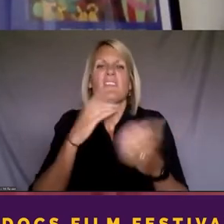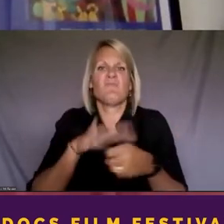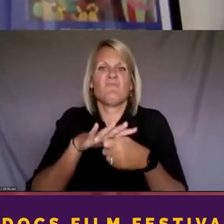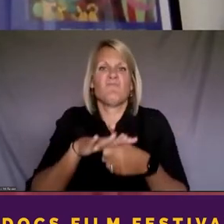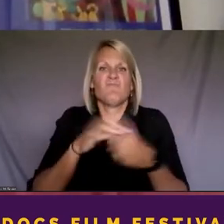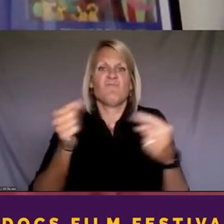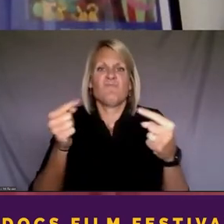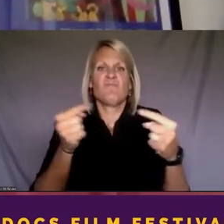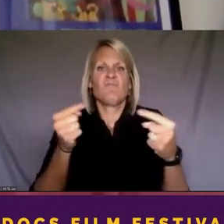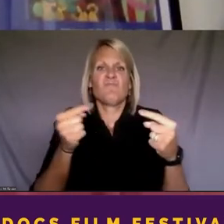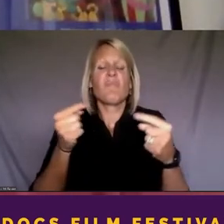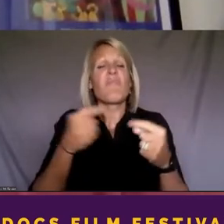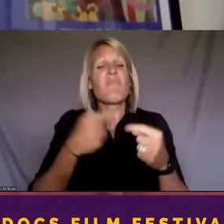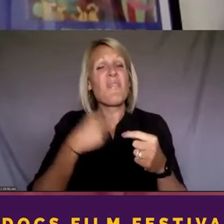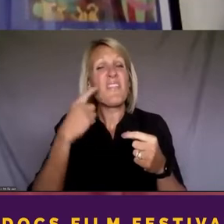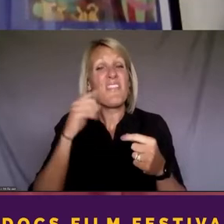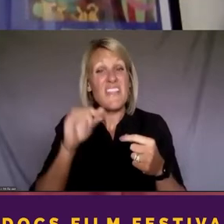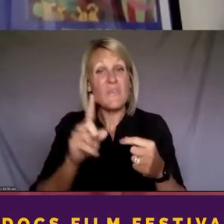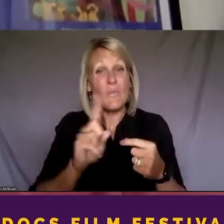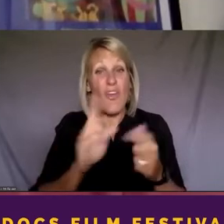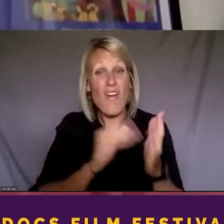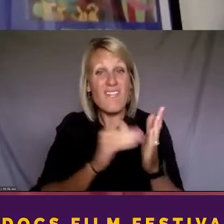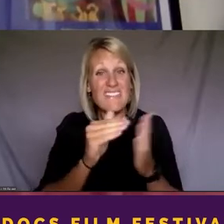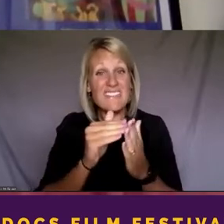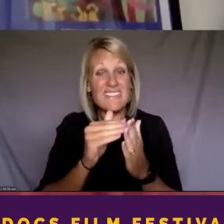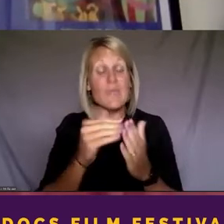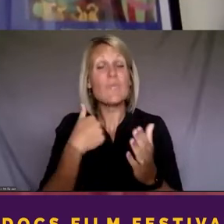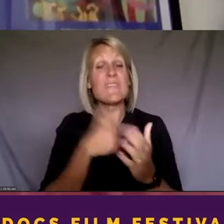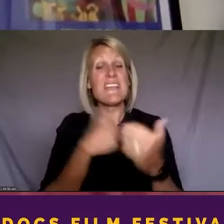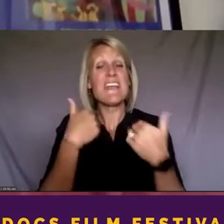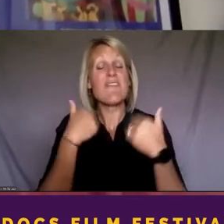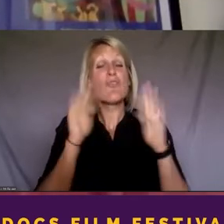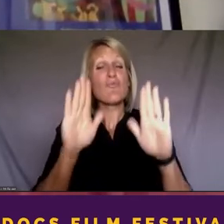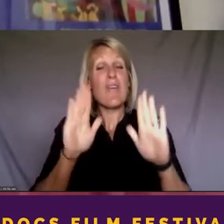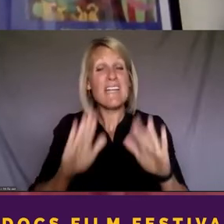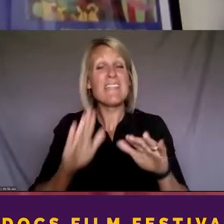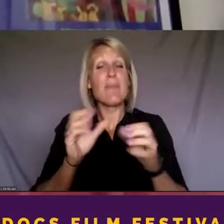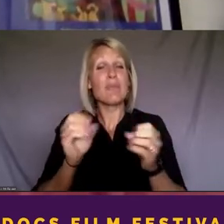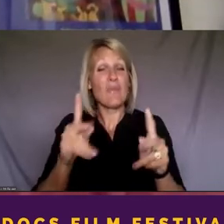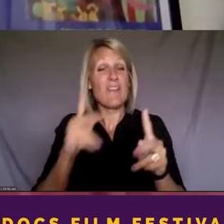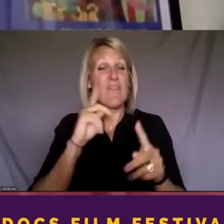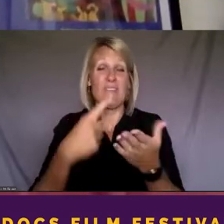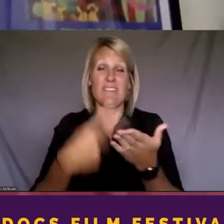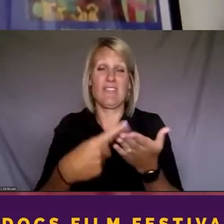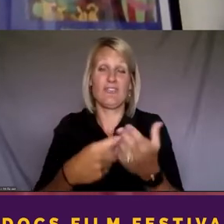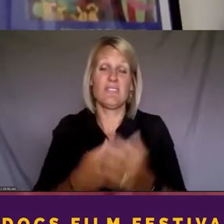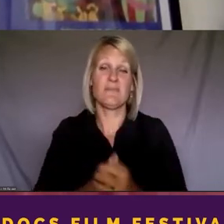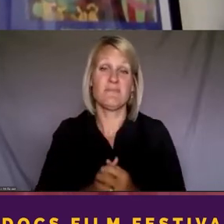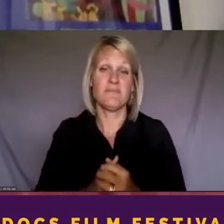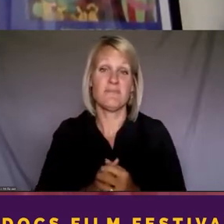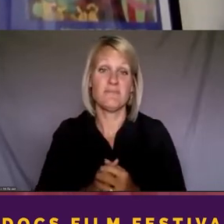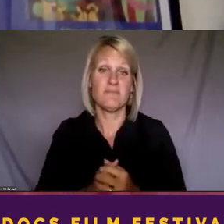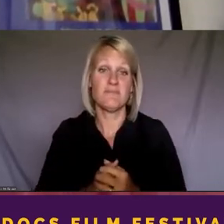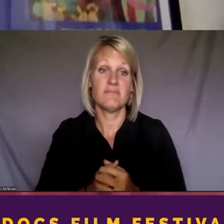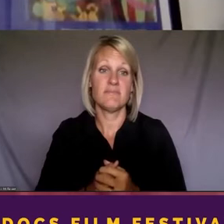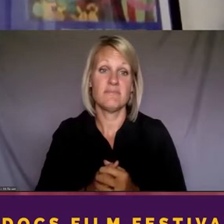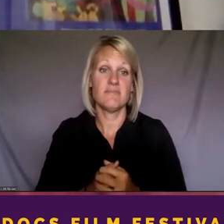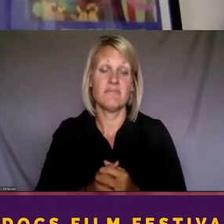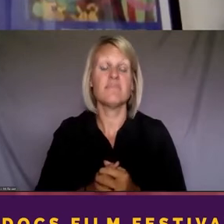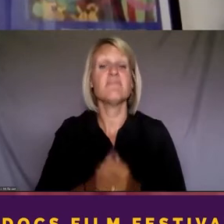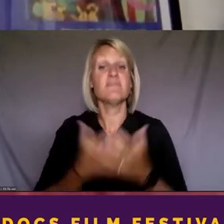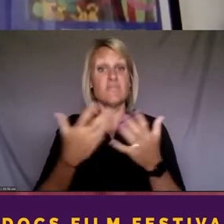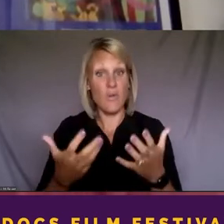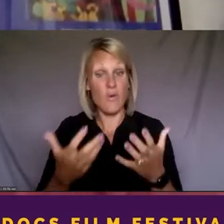I think actually that's where there's often a lot of really great room for discussion. And so I, in that vein, started